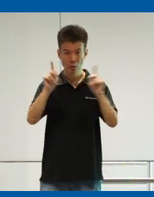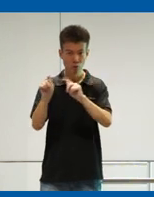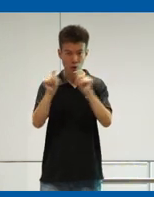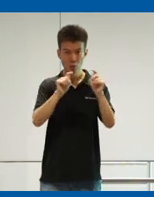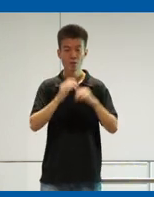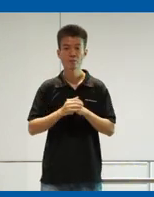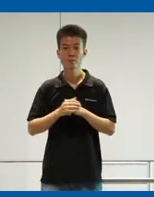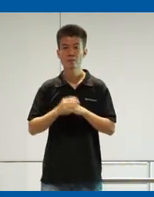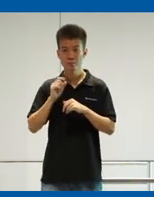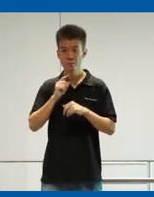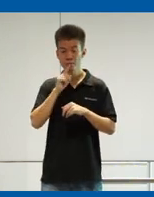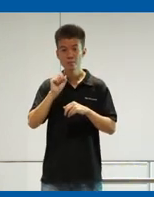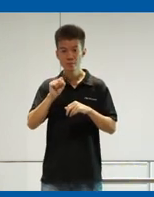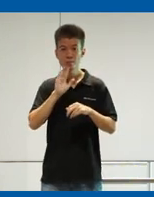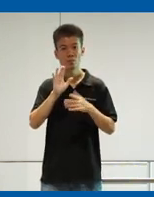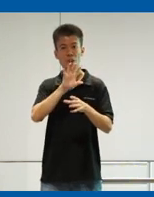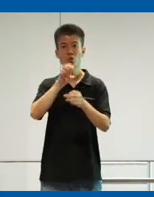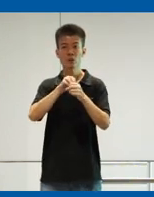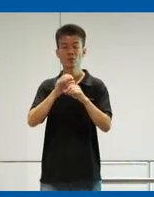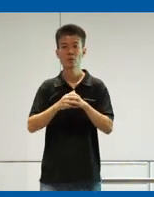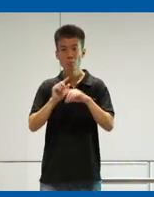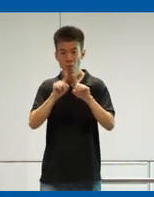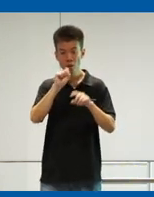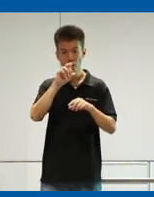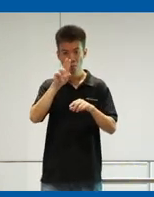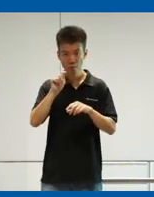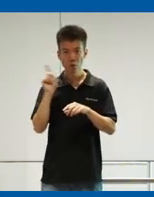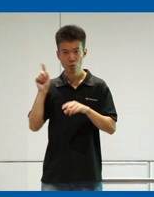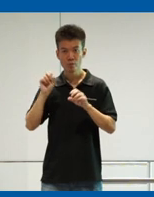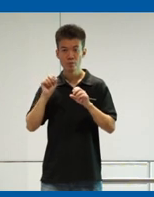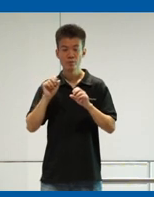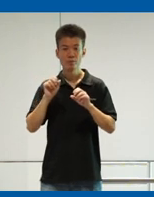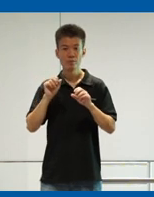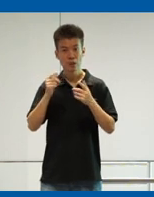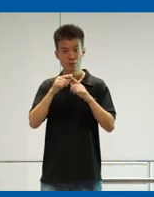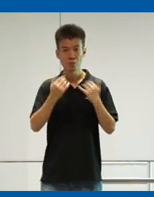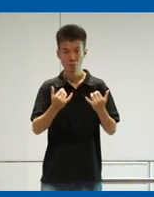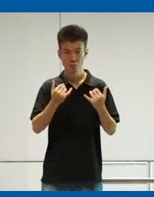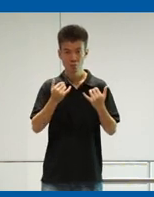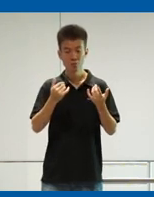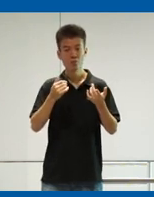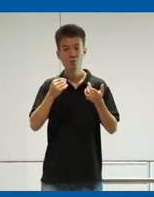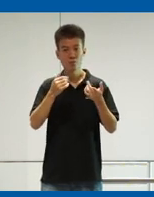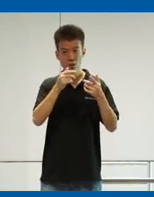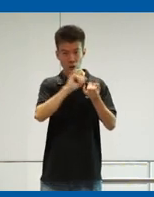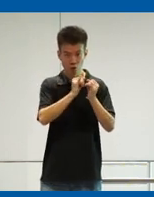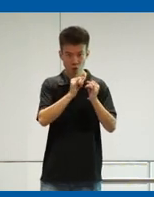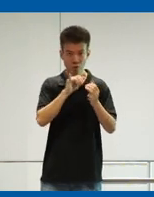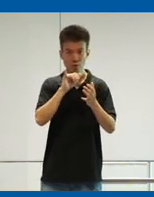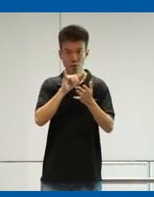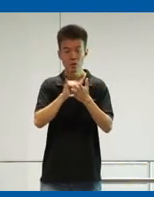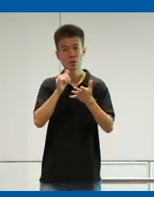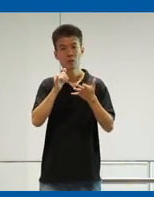we can really be inclusive. But SMRT, we only as of now, host trees interchange, and that's